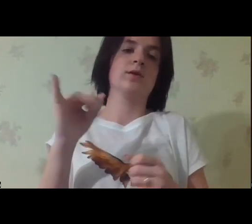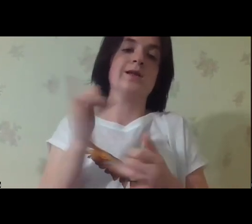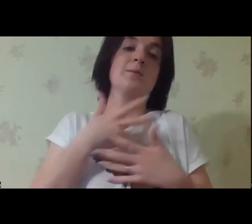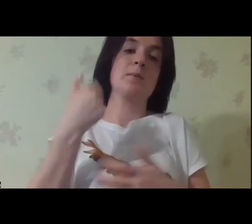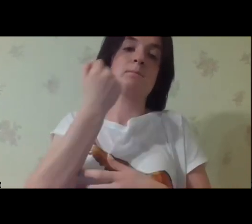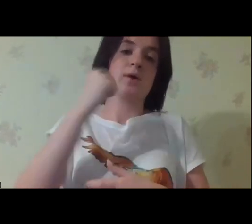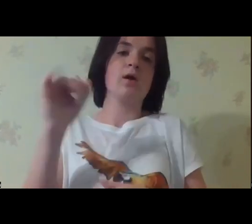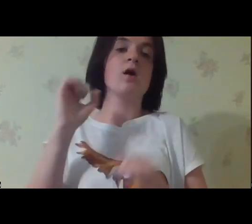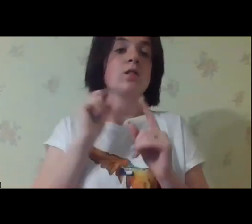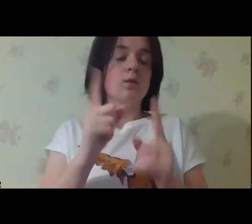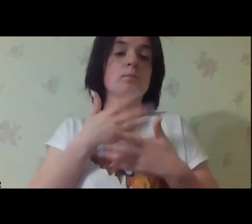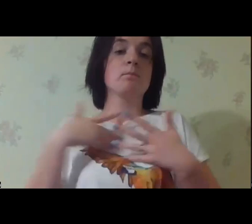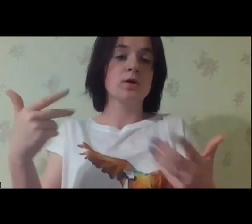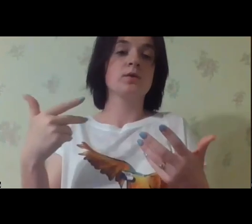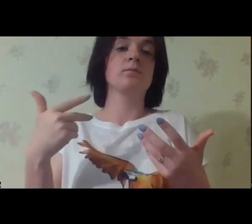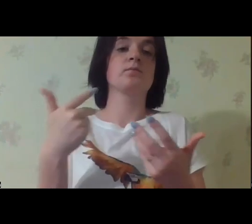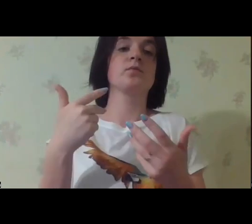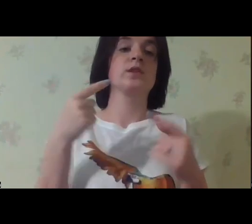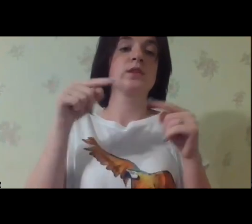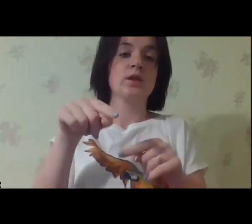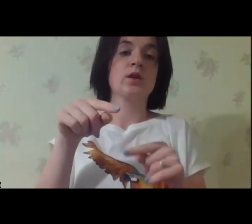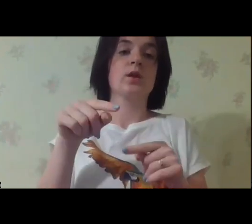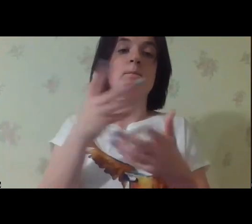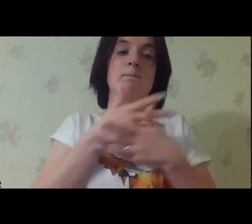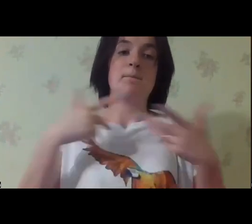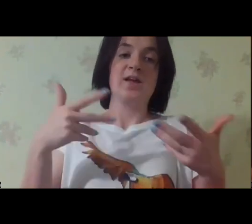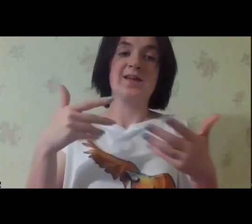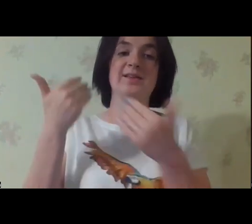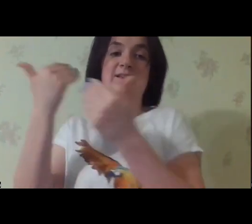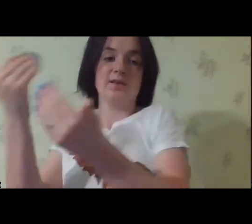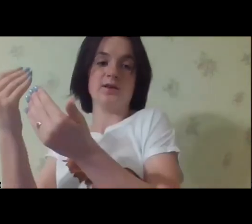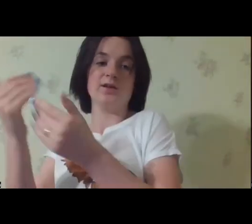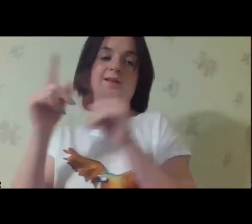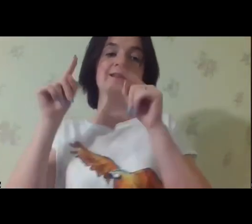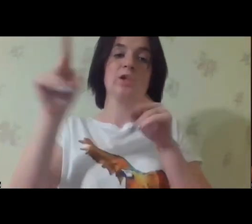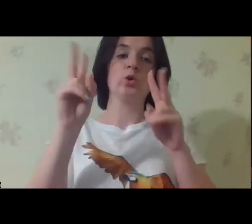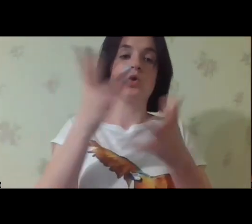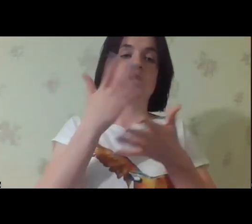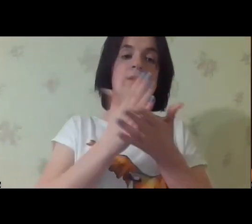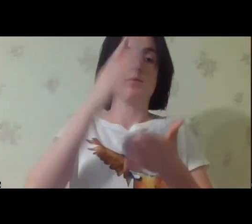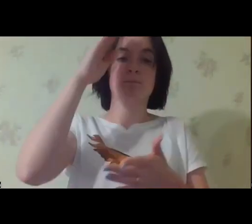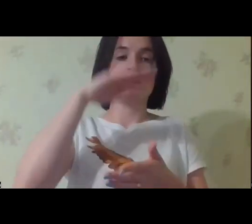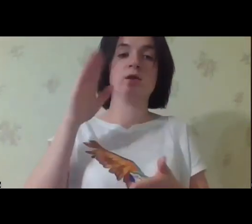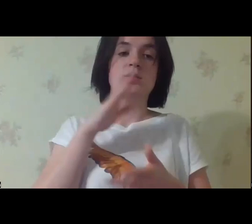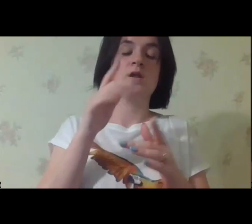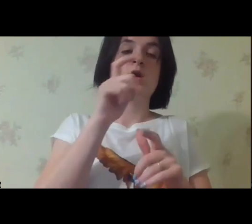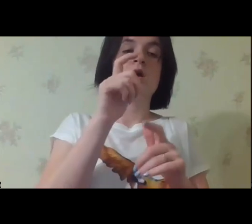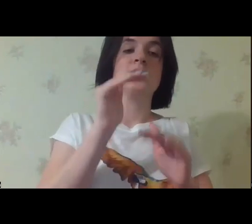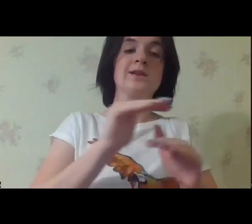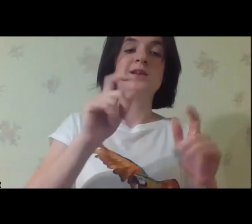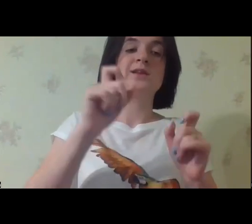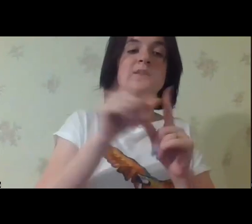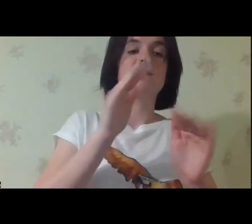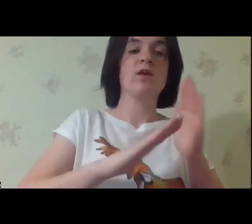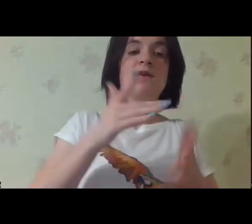survives and we win, but we can still be the engine. We and you, the parents